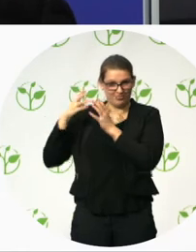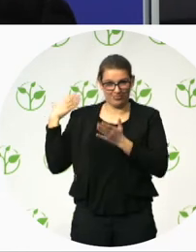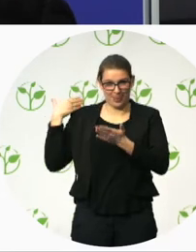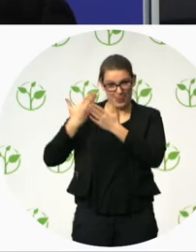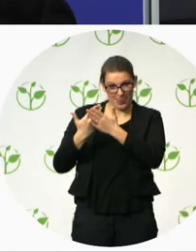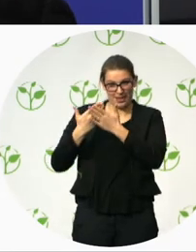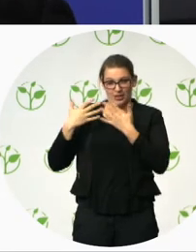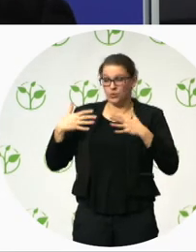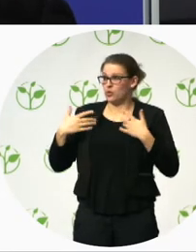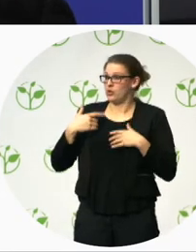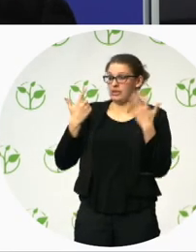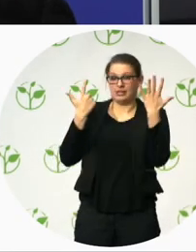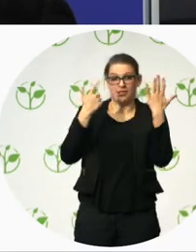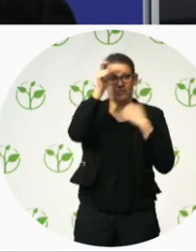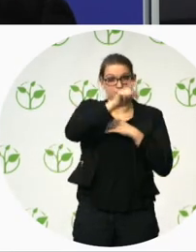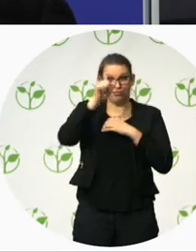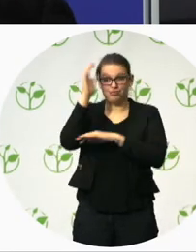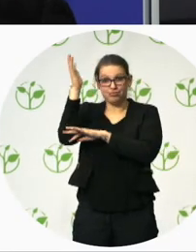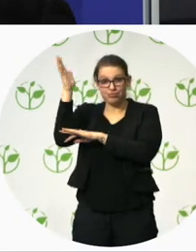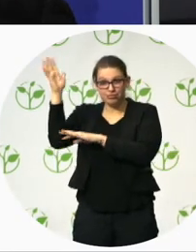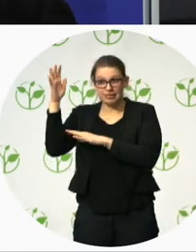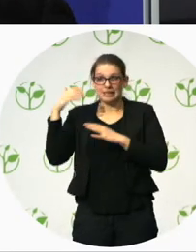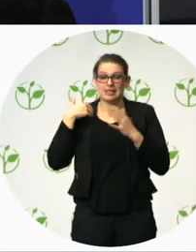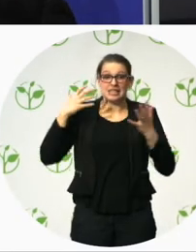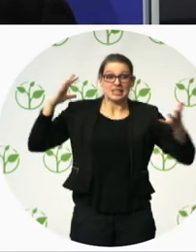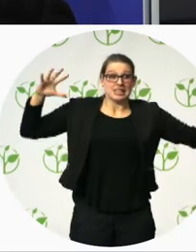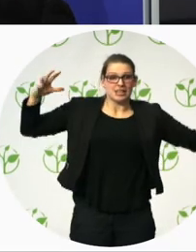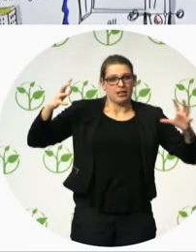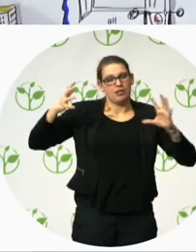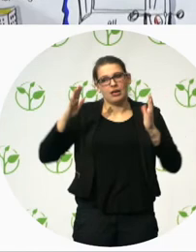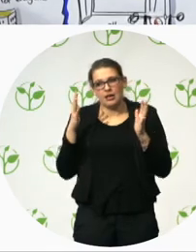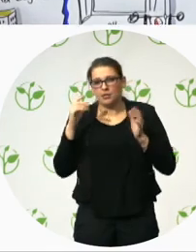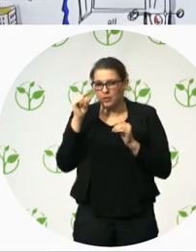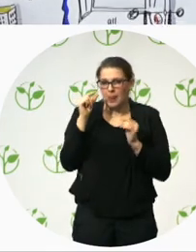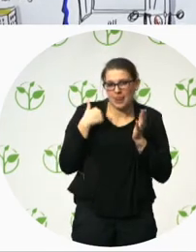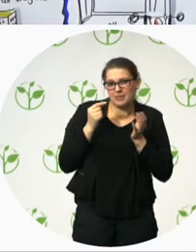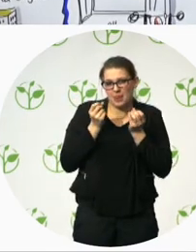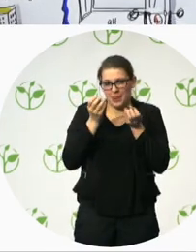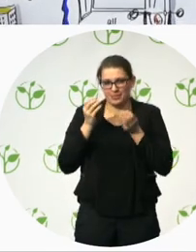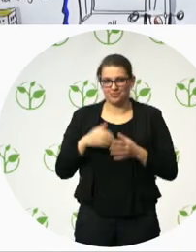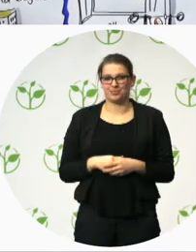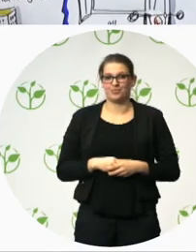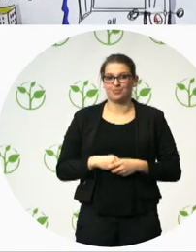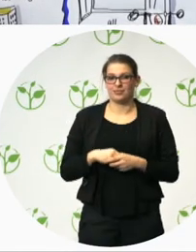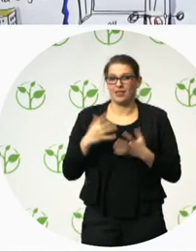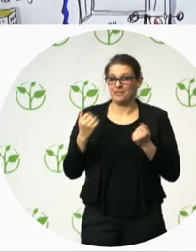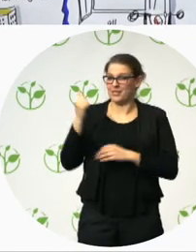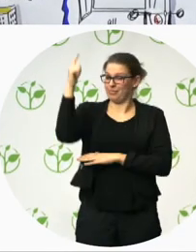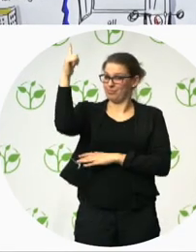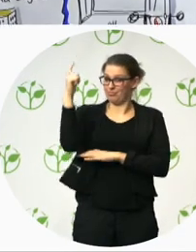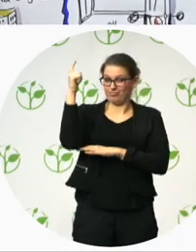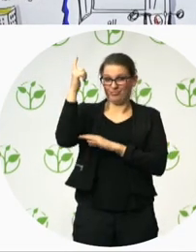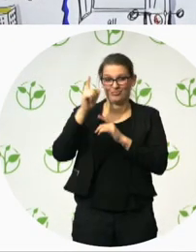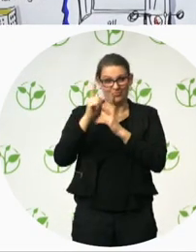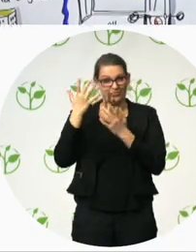Uh, we heard from, I'm not going in the right direction, but let's start with Oslo. Um, the project of universally